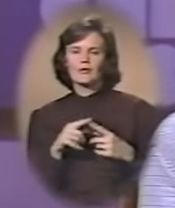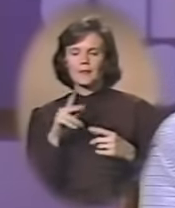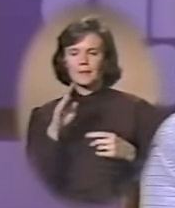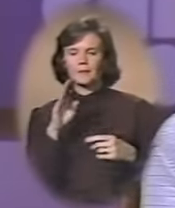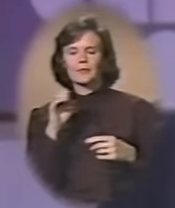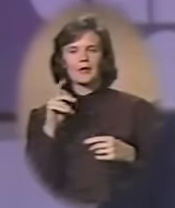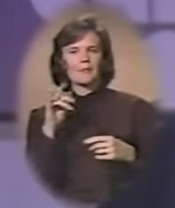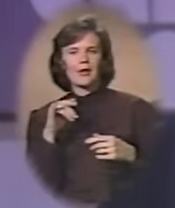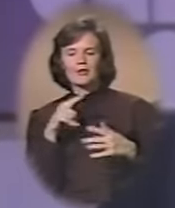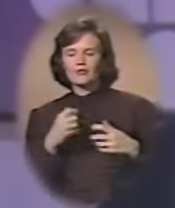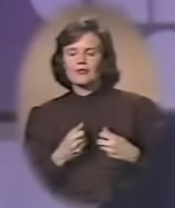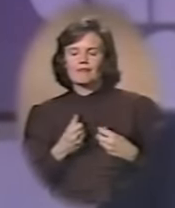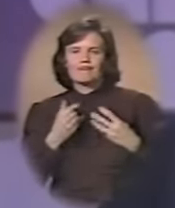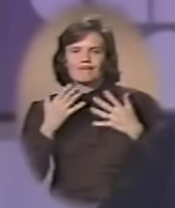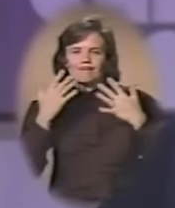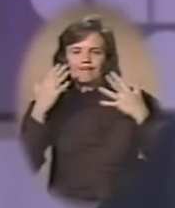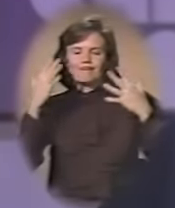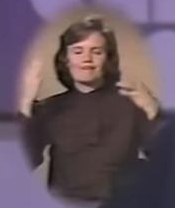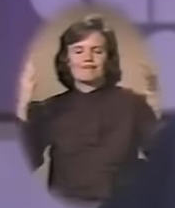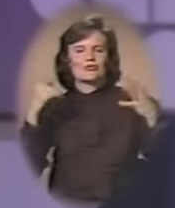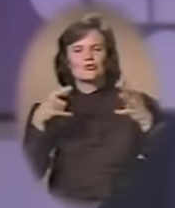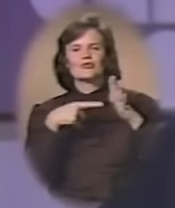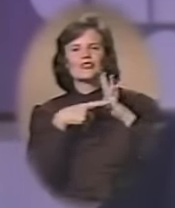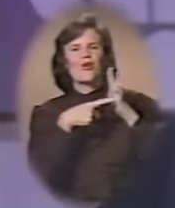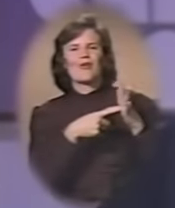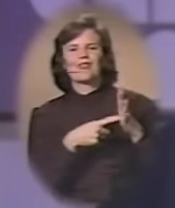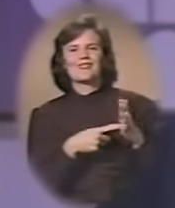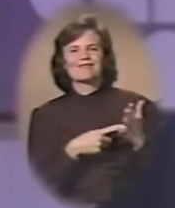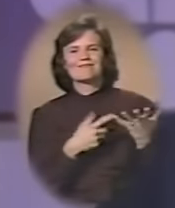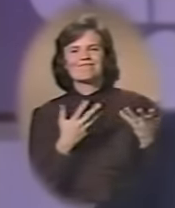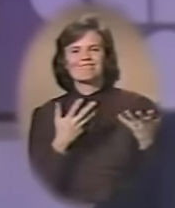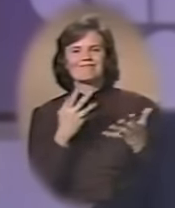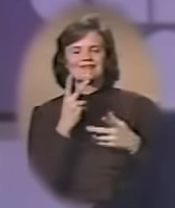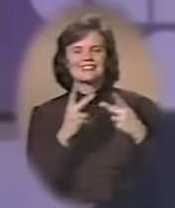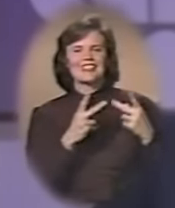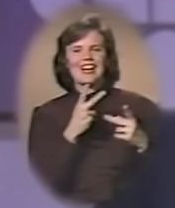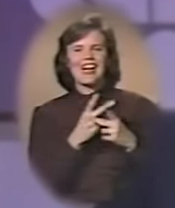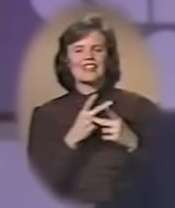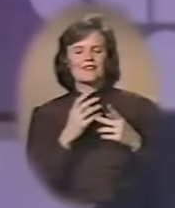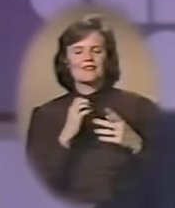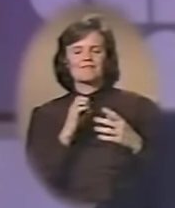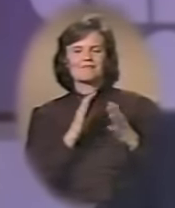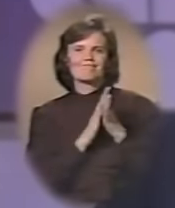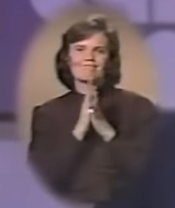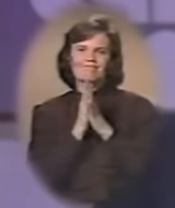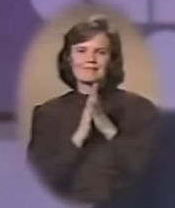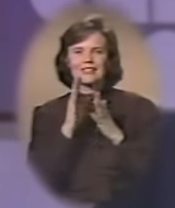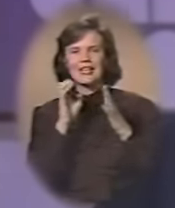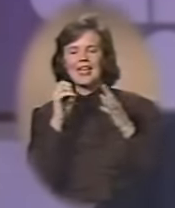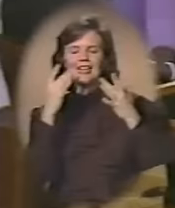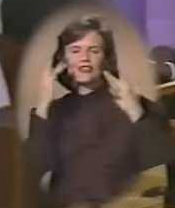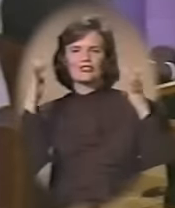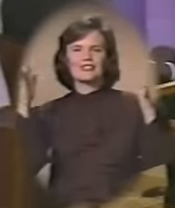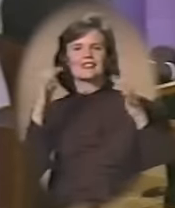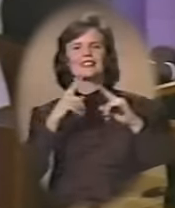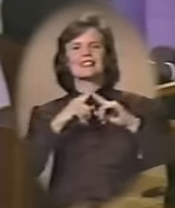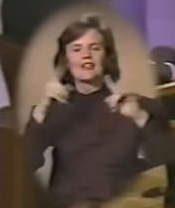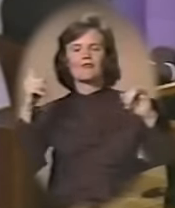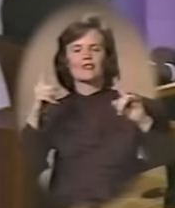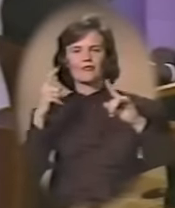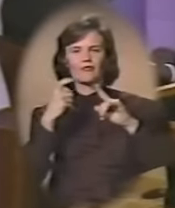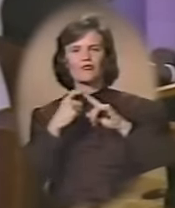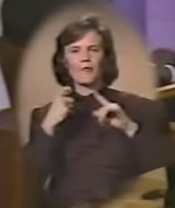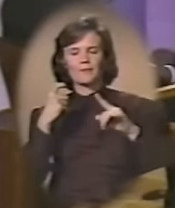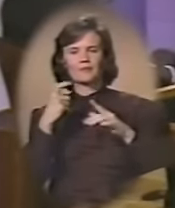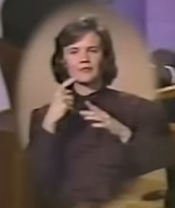Betty, you just exude a kind of energy, quite different from that